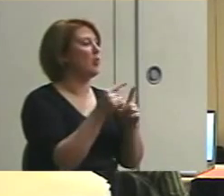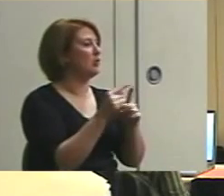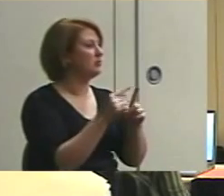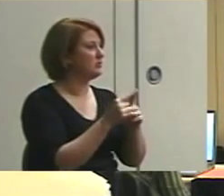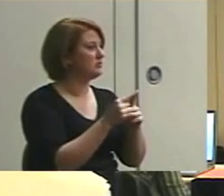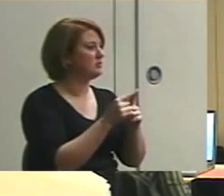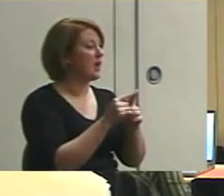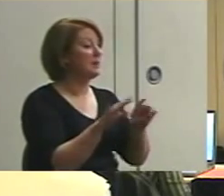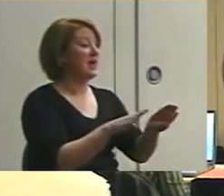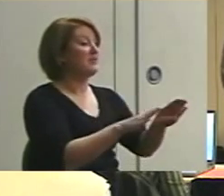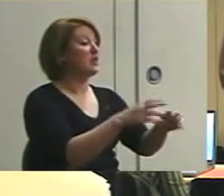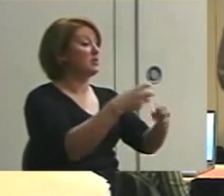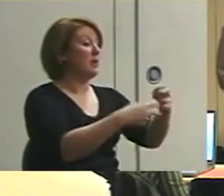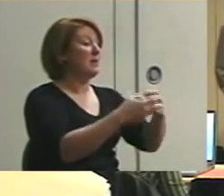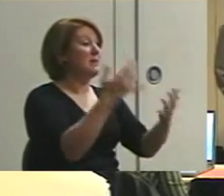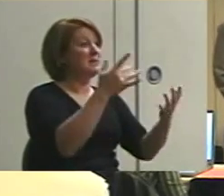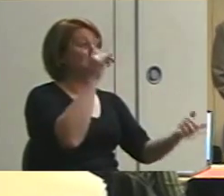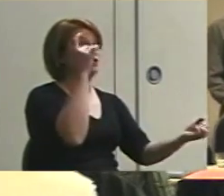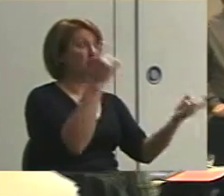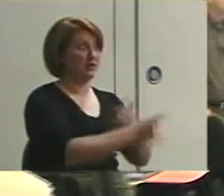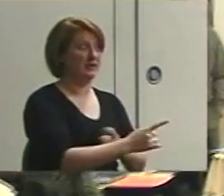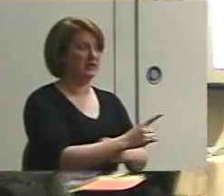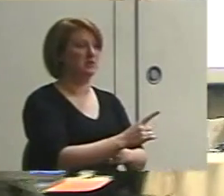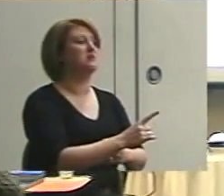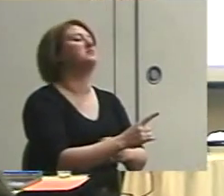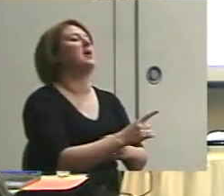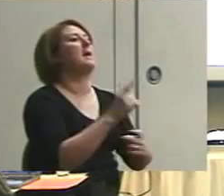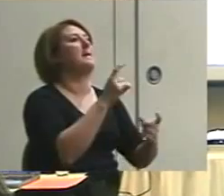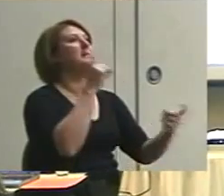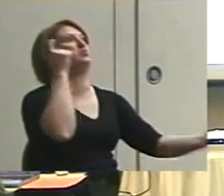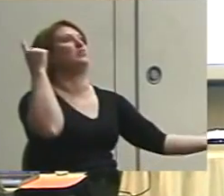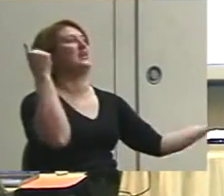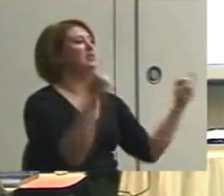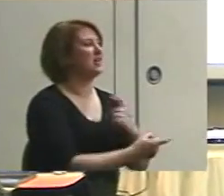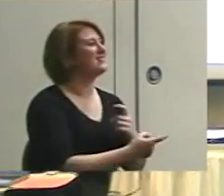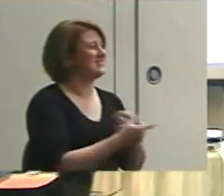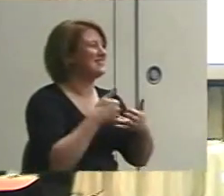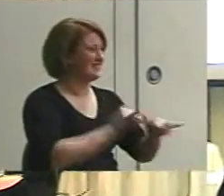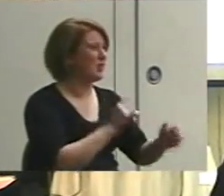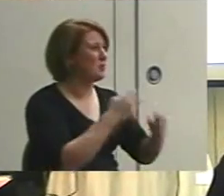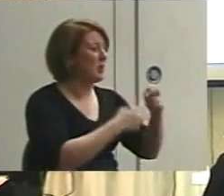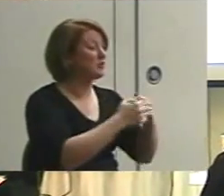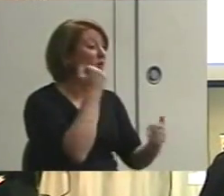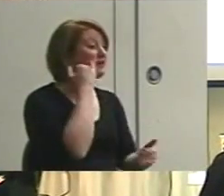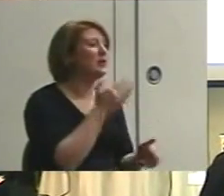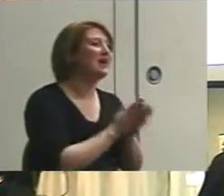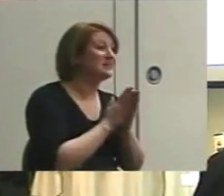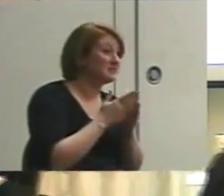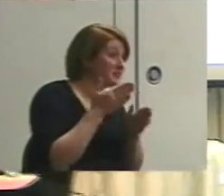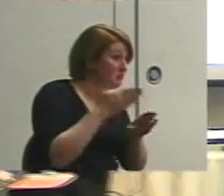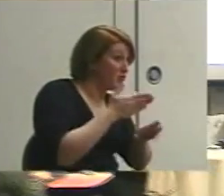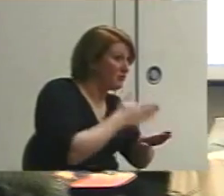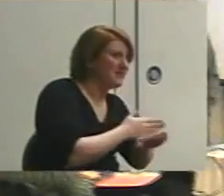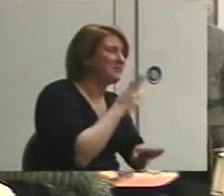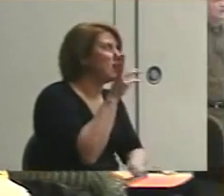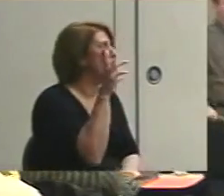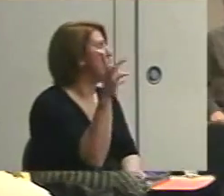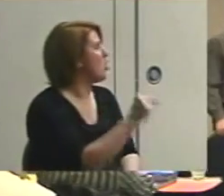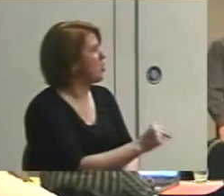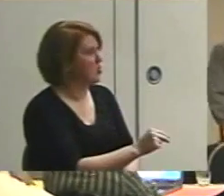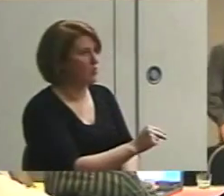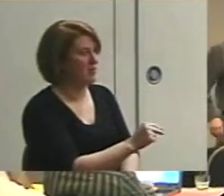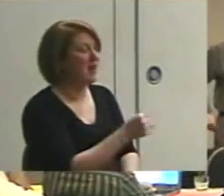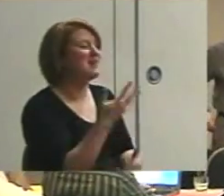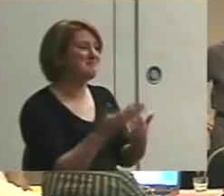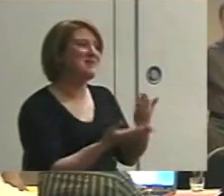was a problem, even though it may have changed significantly, is still a problem, and so when you ask people, is it getting better, they say no, even though